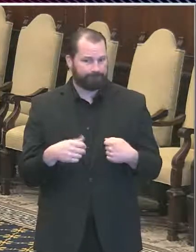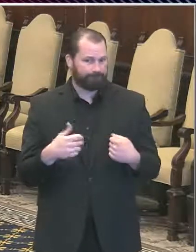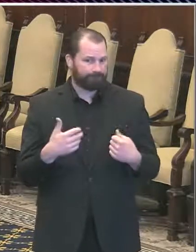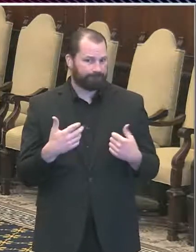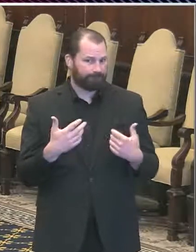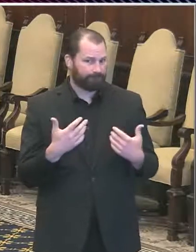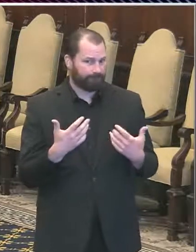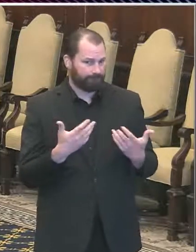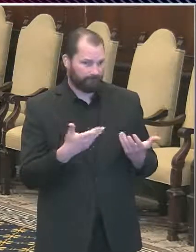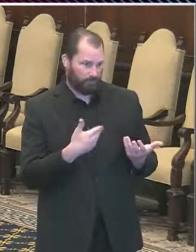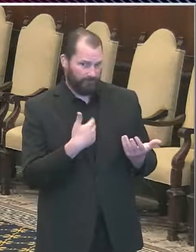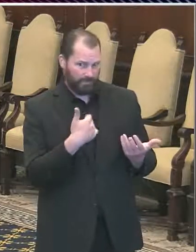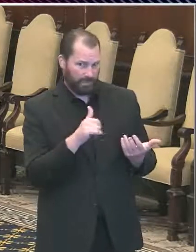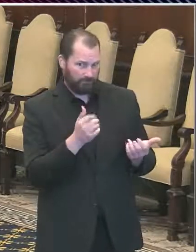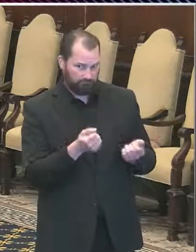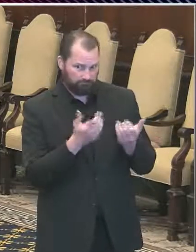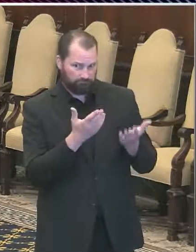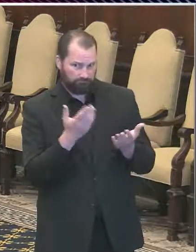guidelines around that